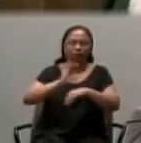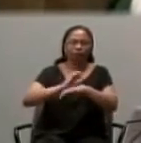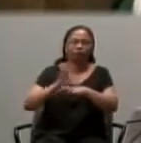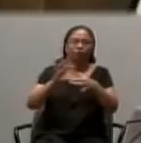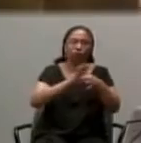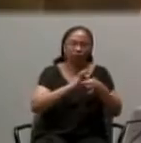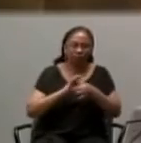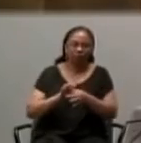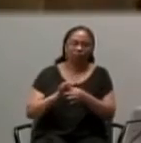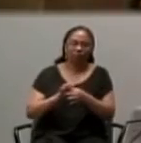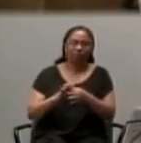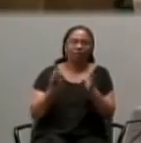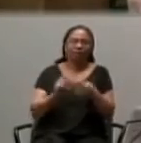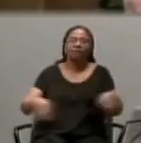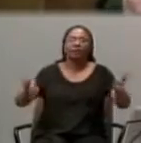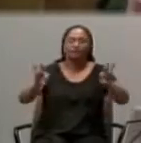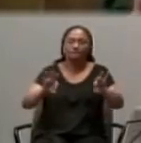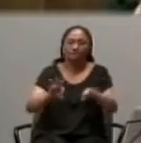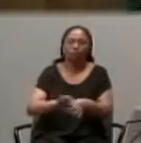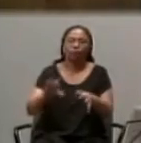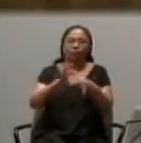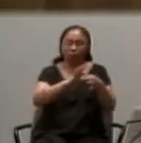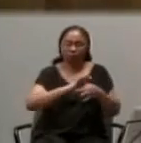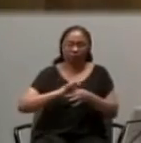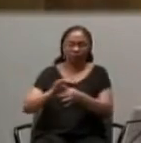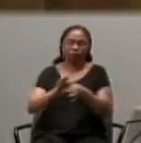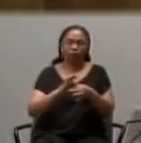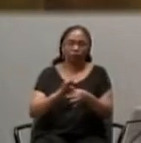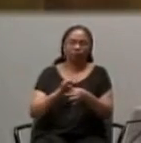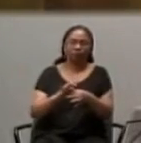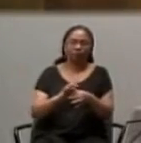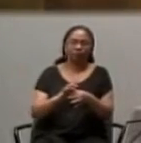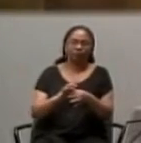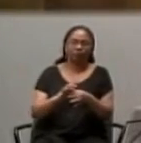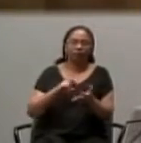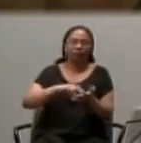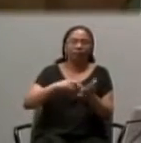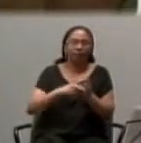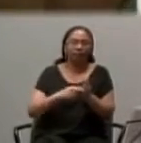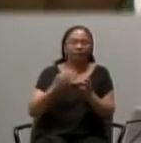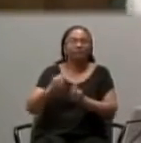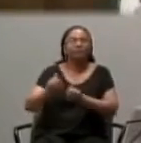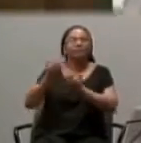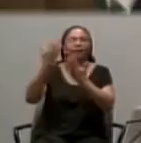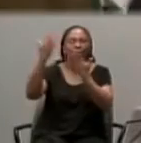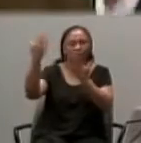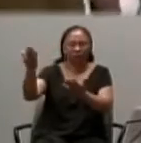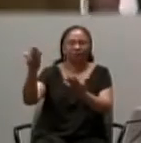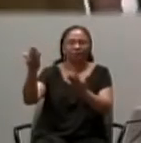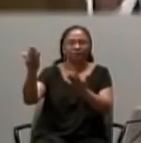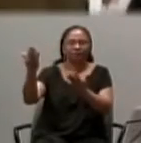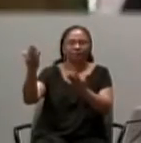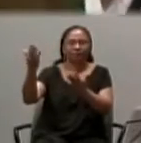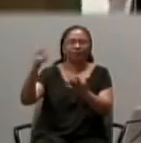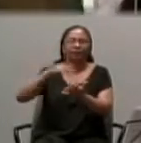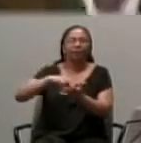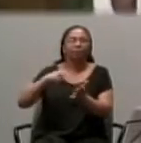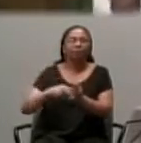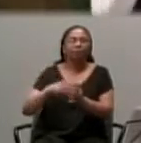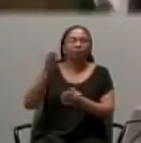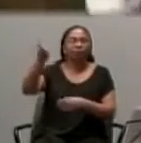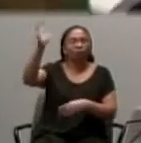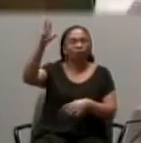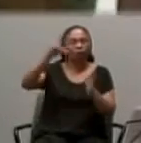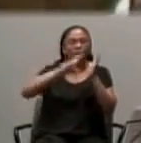the importance, Of this relationship, As sacrament, As revealing, The love of